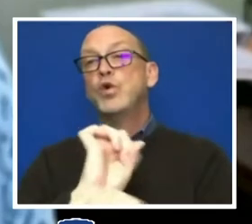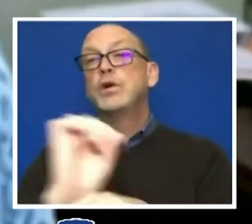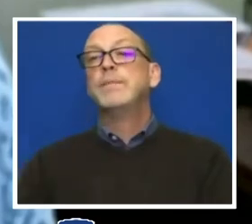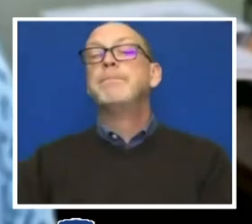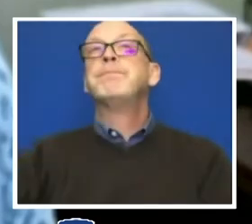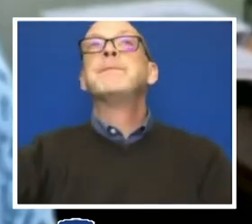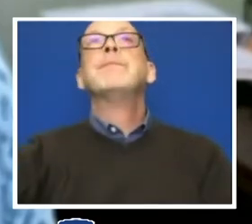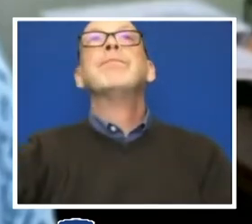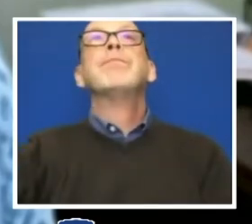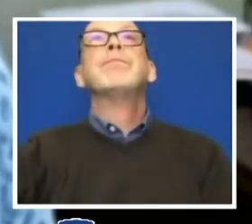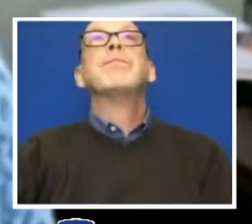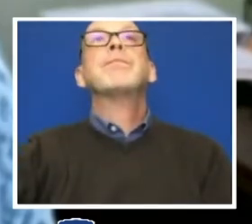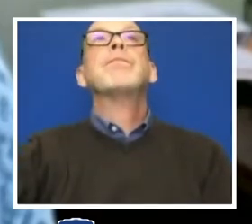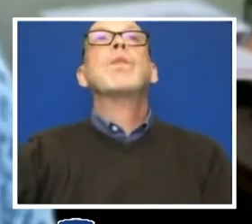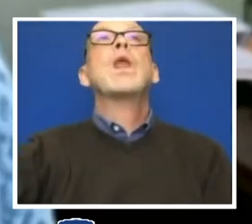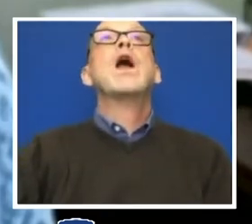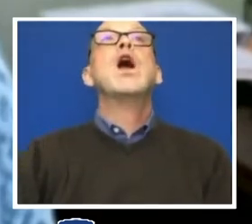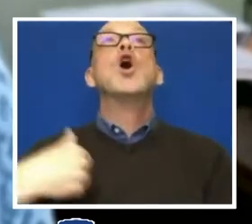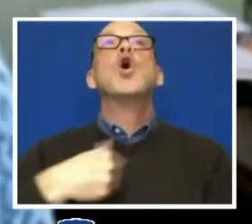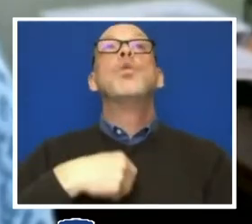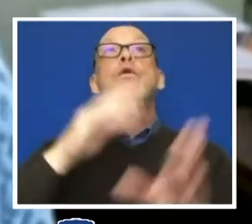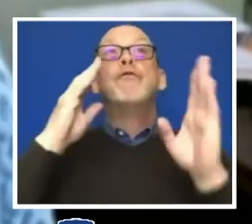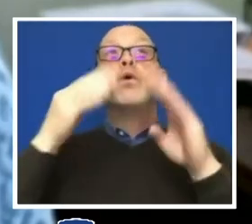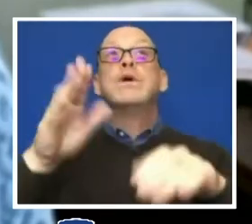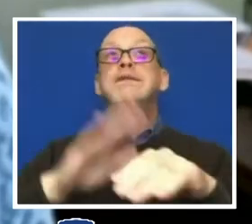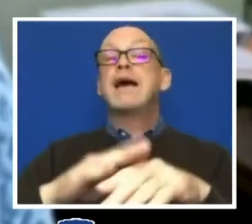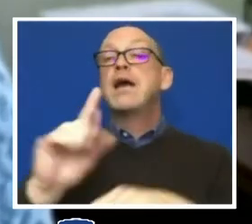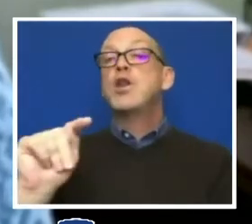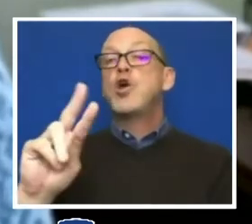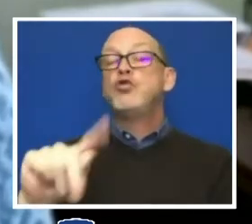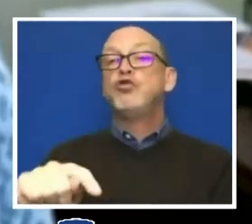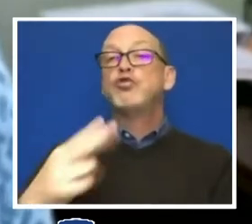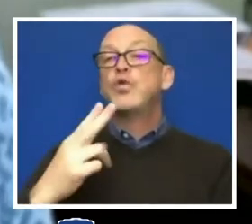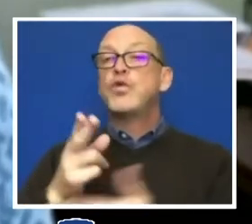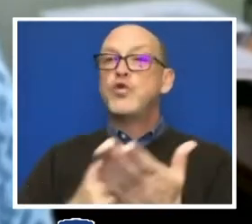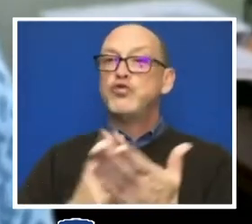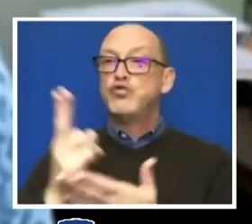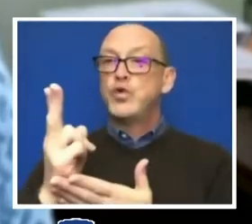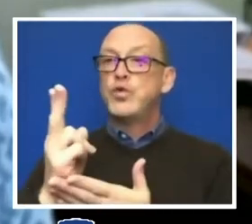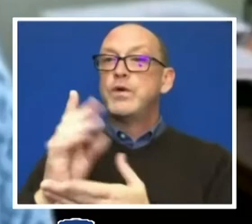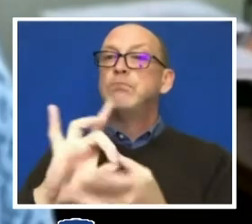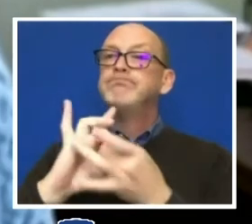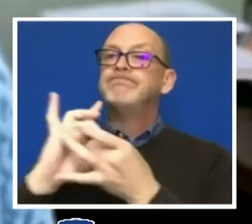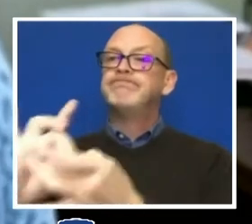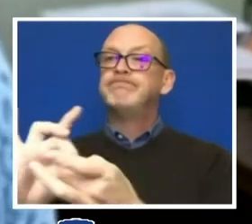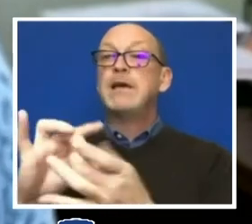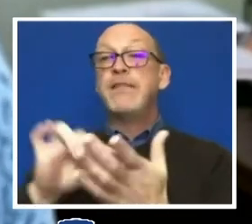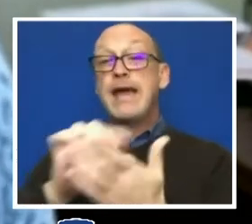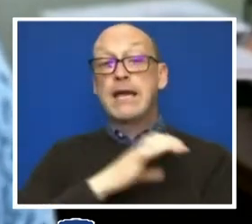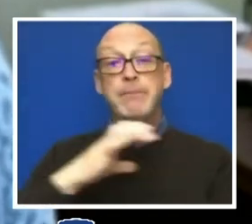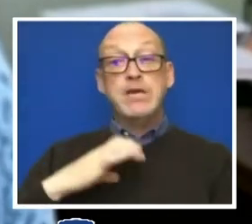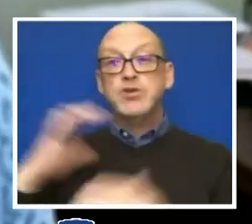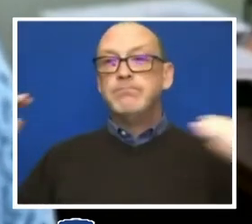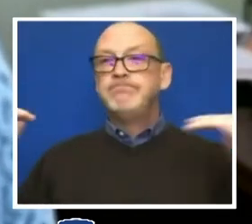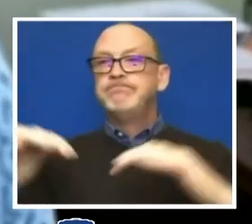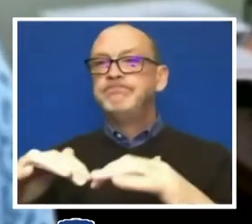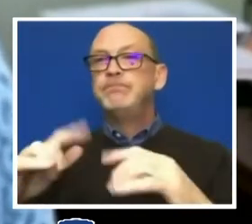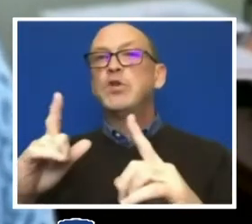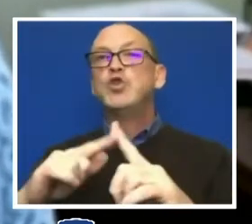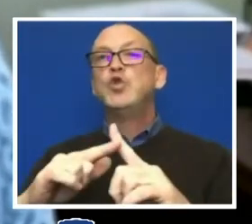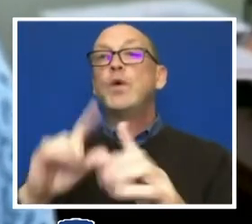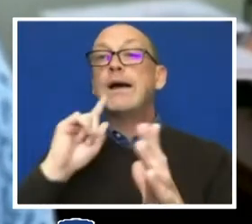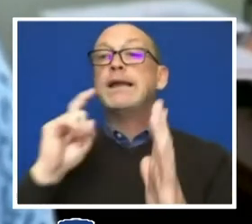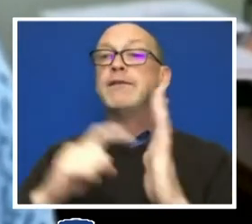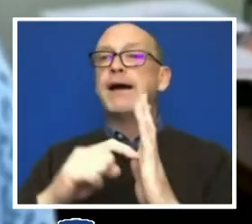let's focus on the truth and reconciliation process. The commission was brought together to identify innovative ideas